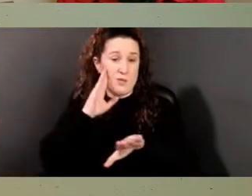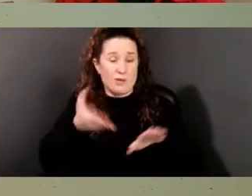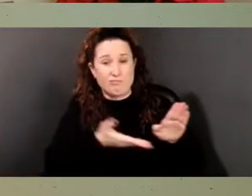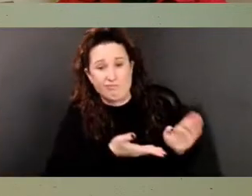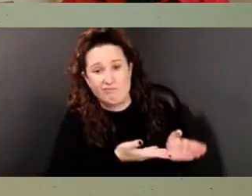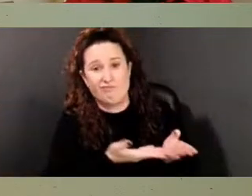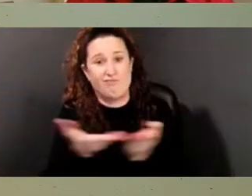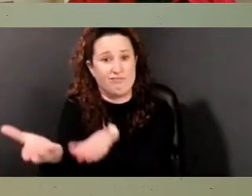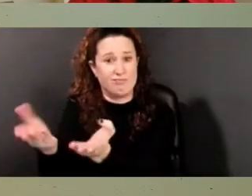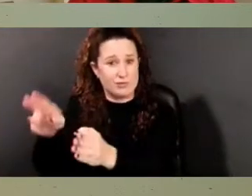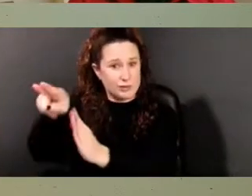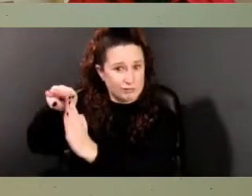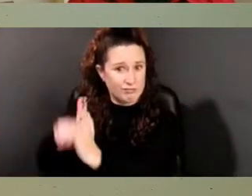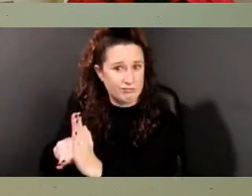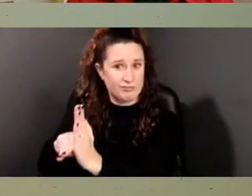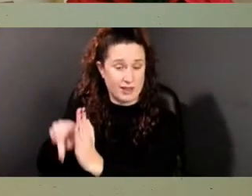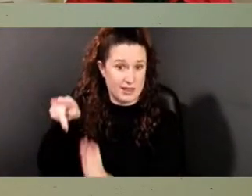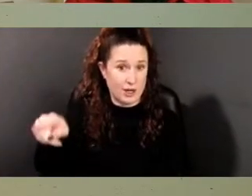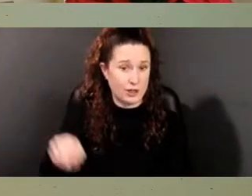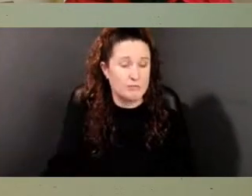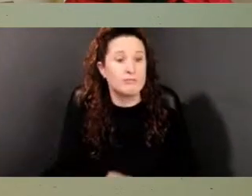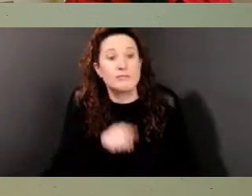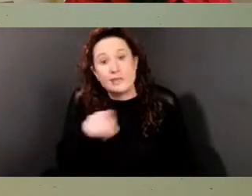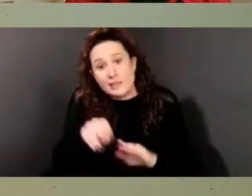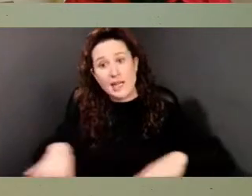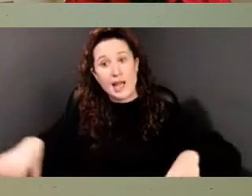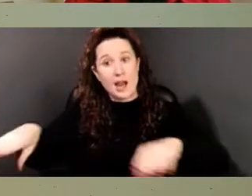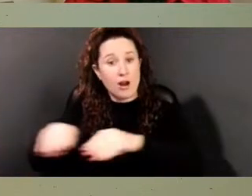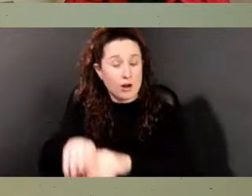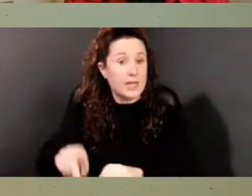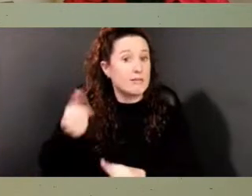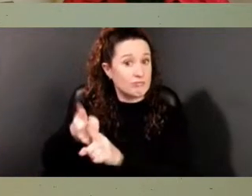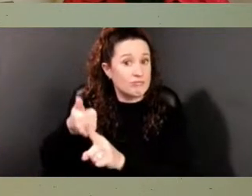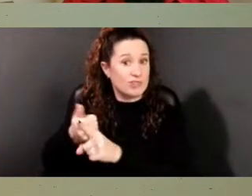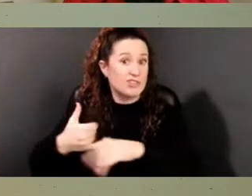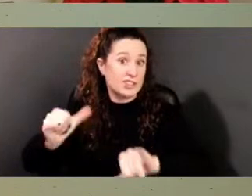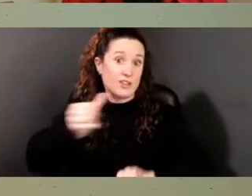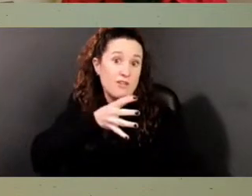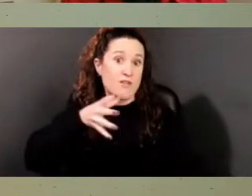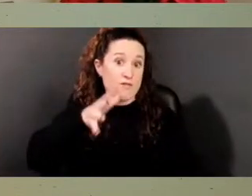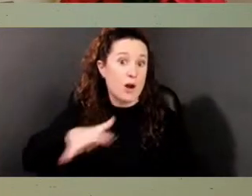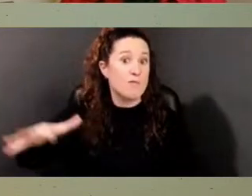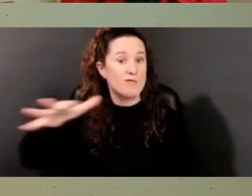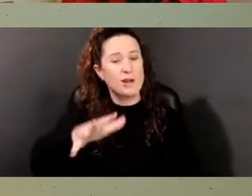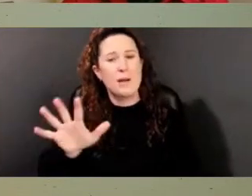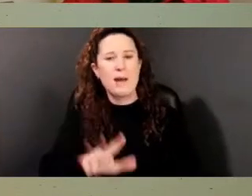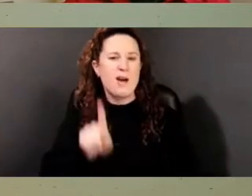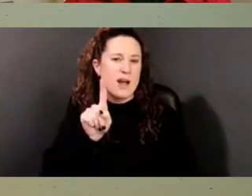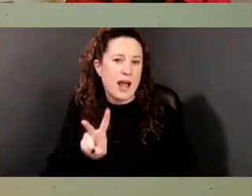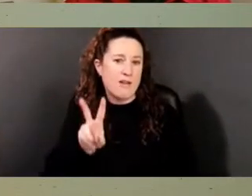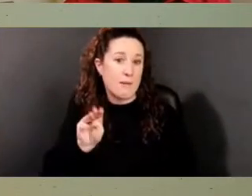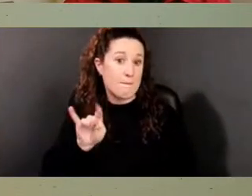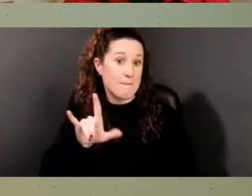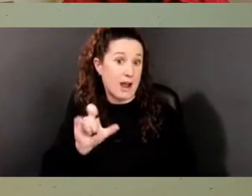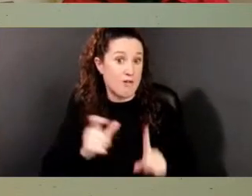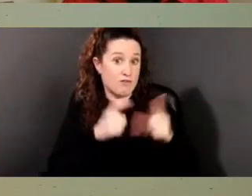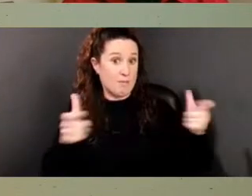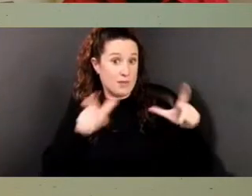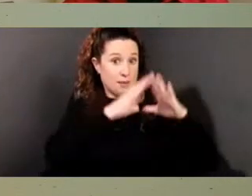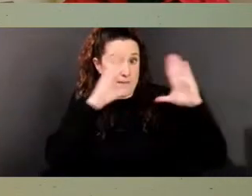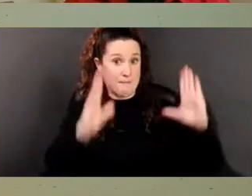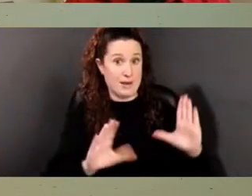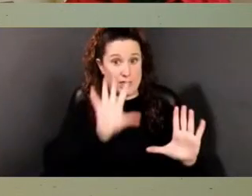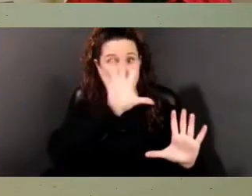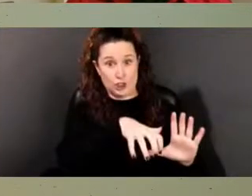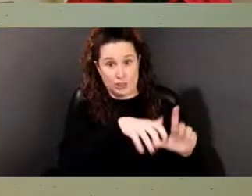The burial ground was, and is, in a farm field about a half a mile from the mansion. We don't know when they began